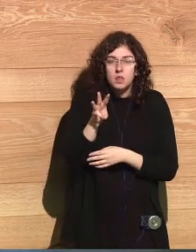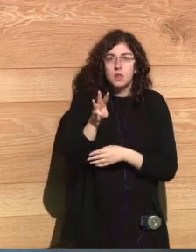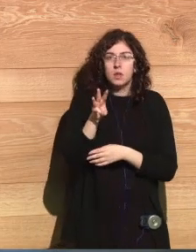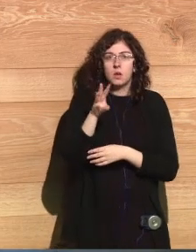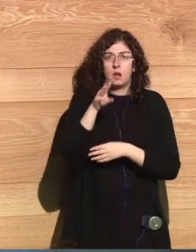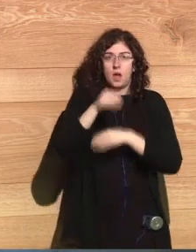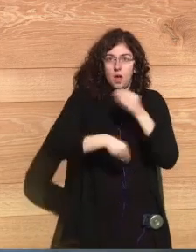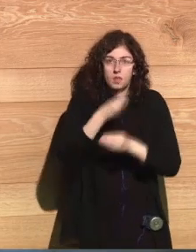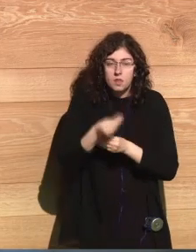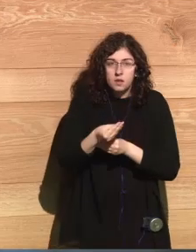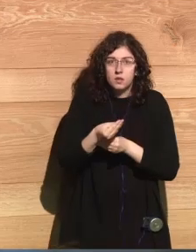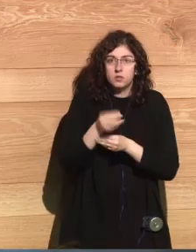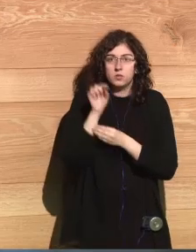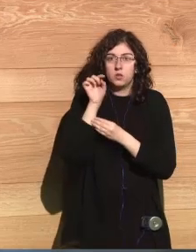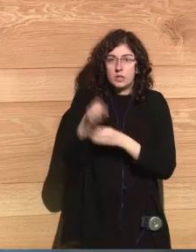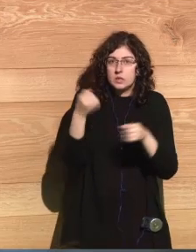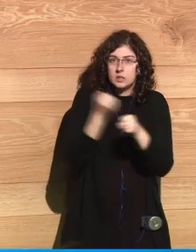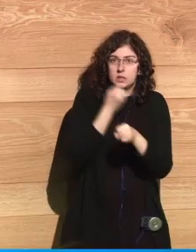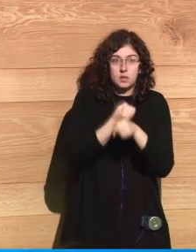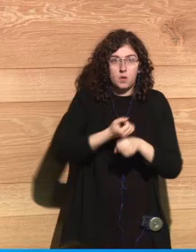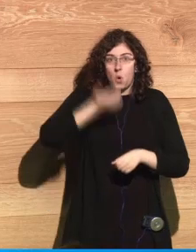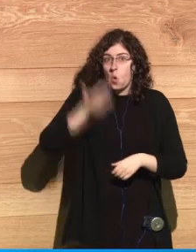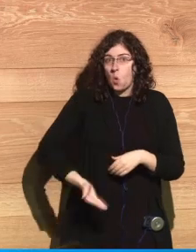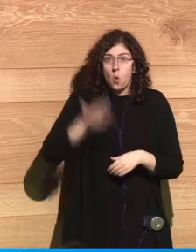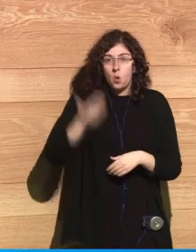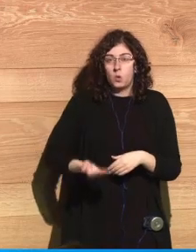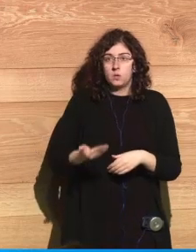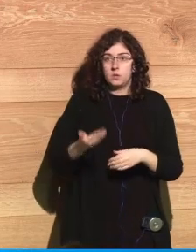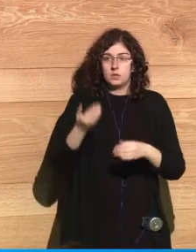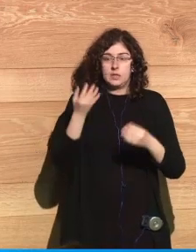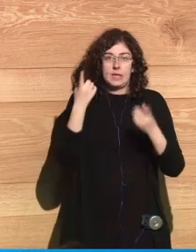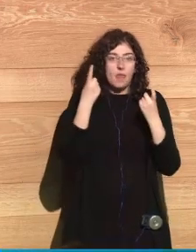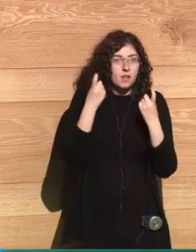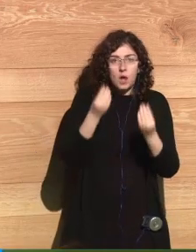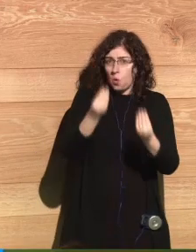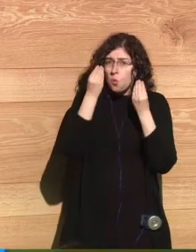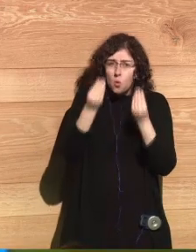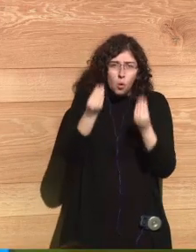highly skillful work? That was Monday morning,